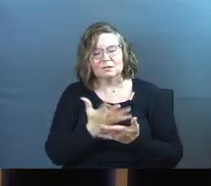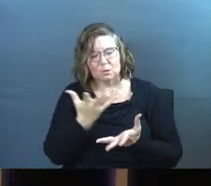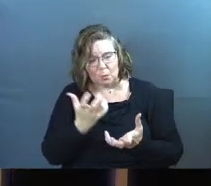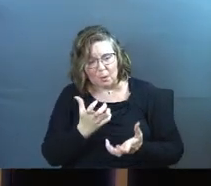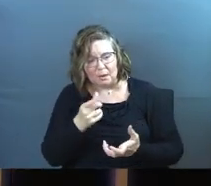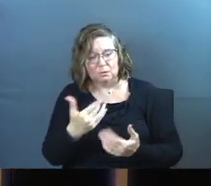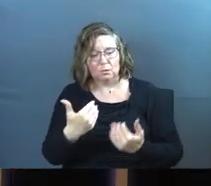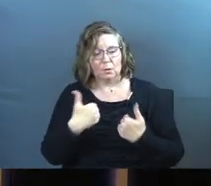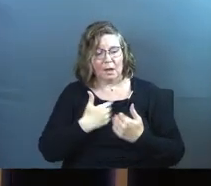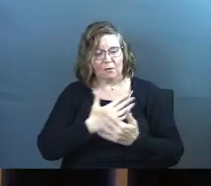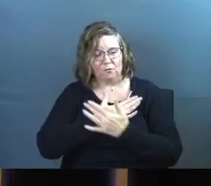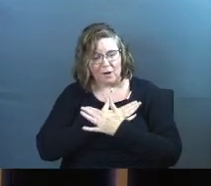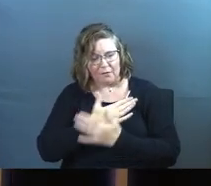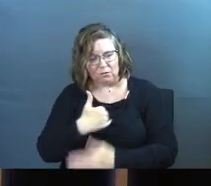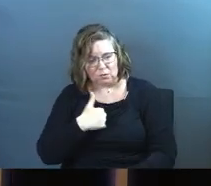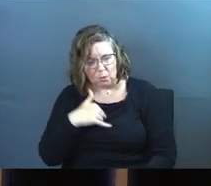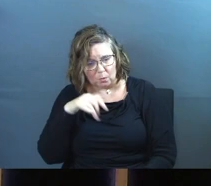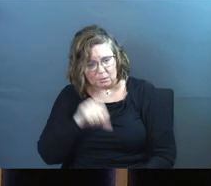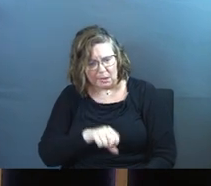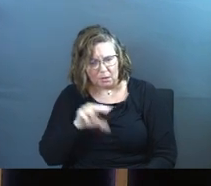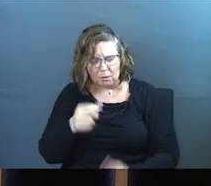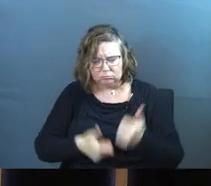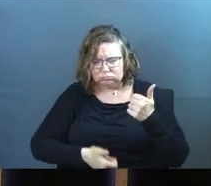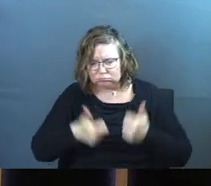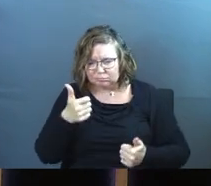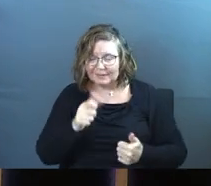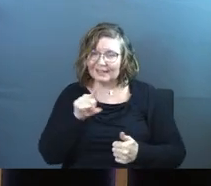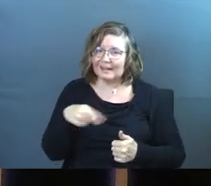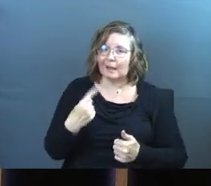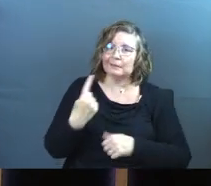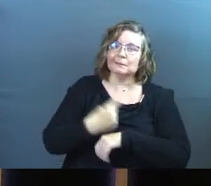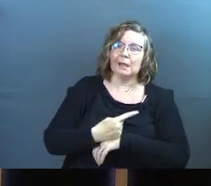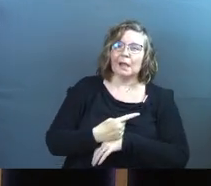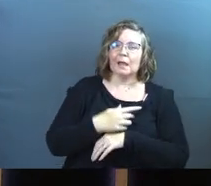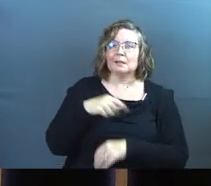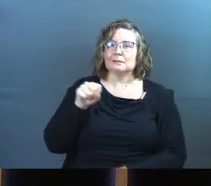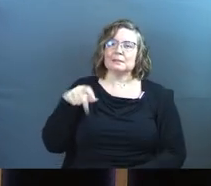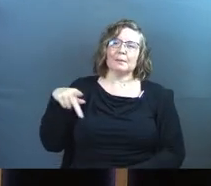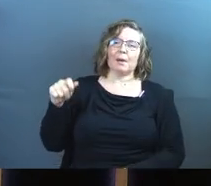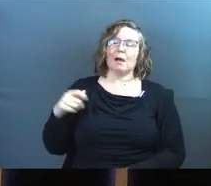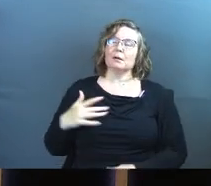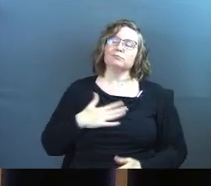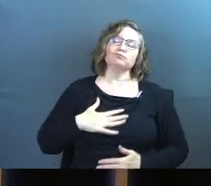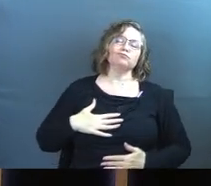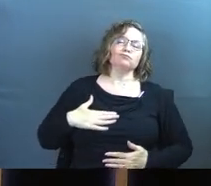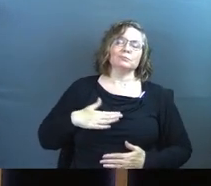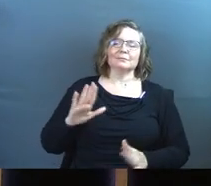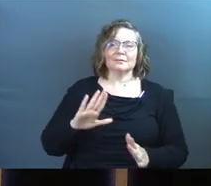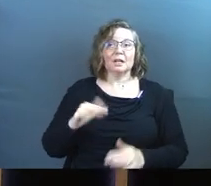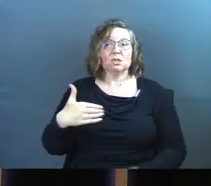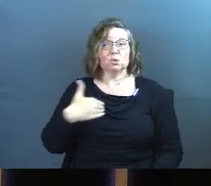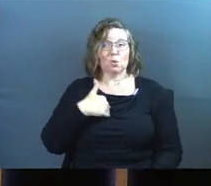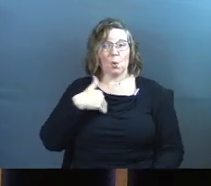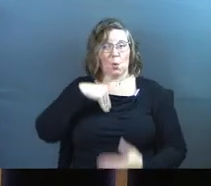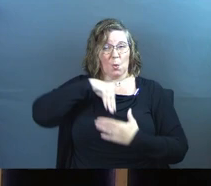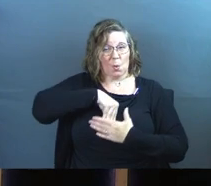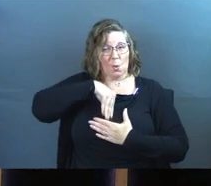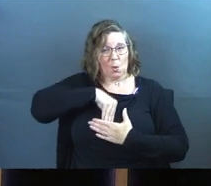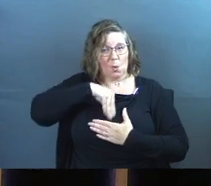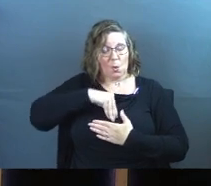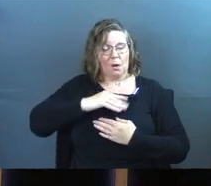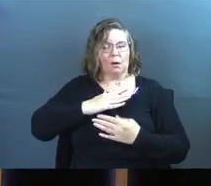do you want to have rest for your souls? Not just a day at the spa, right? Do you want to have rest for your soul?